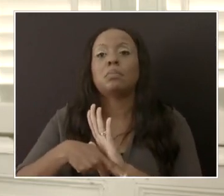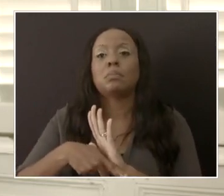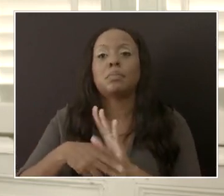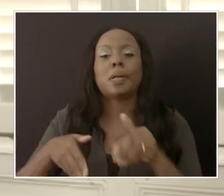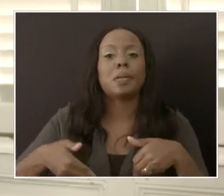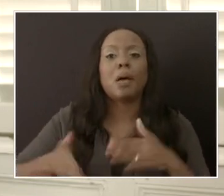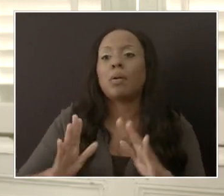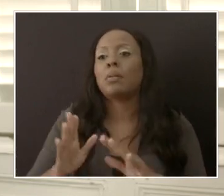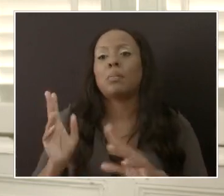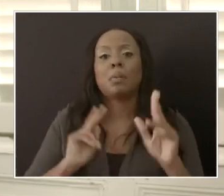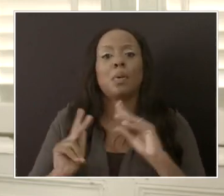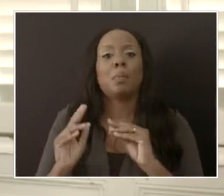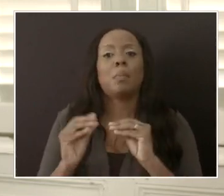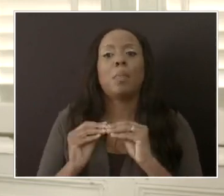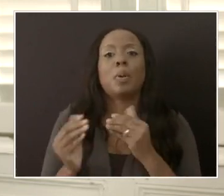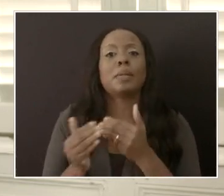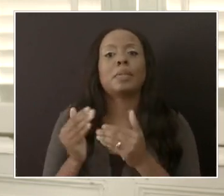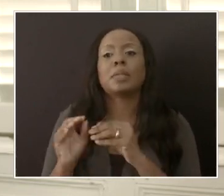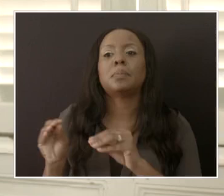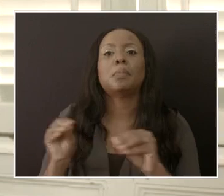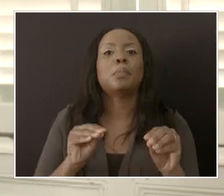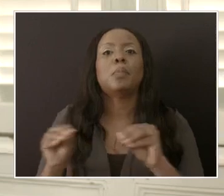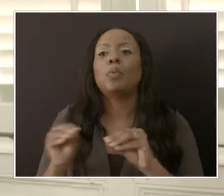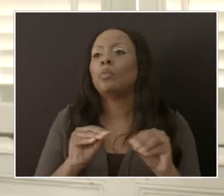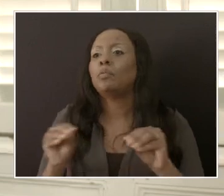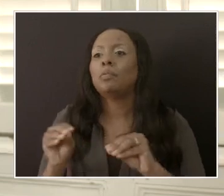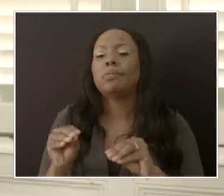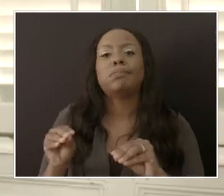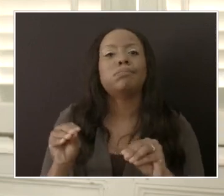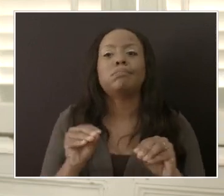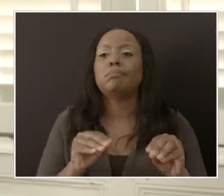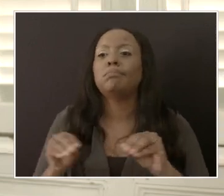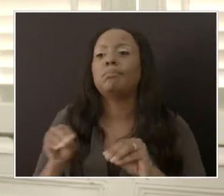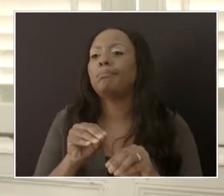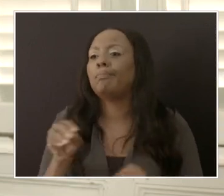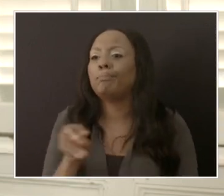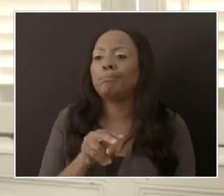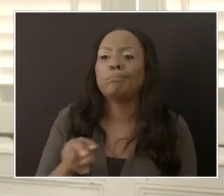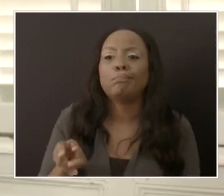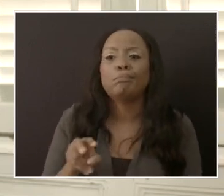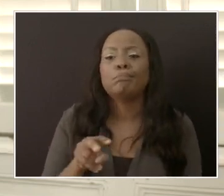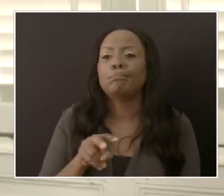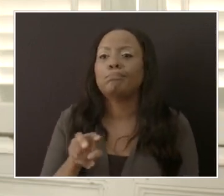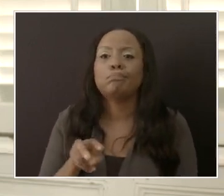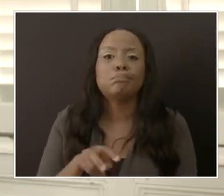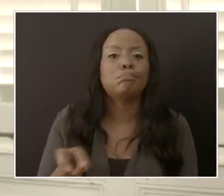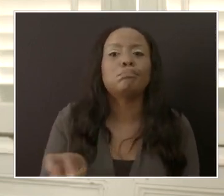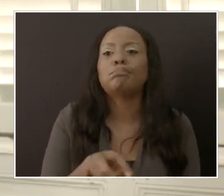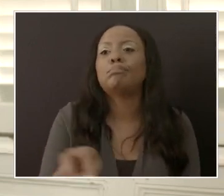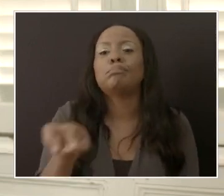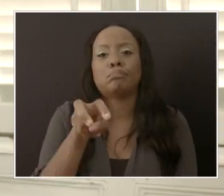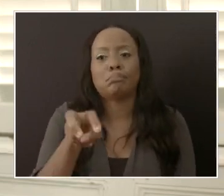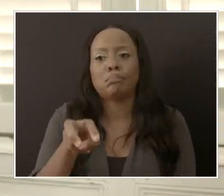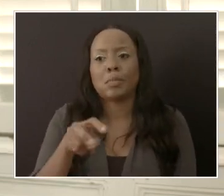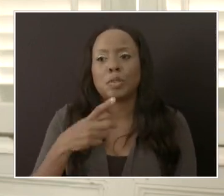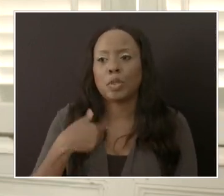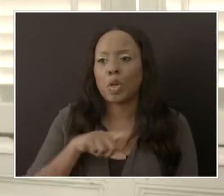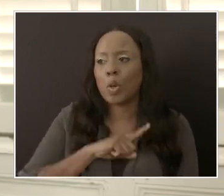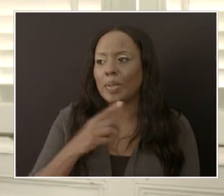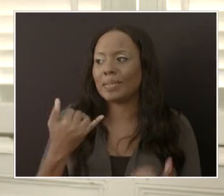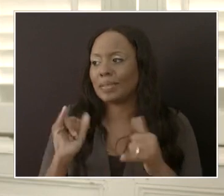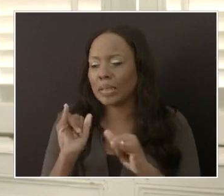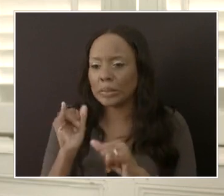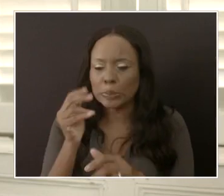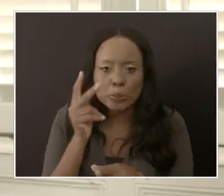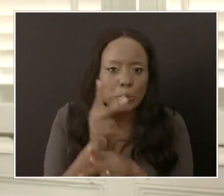activities and so on. So it is, it is important that we, we are tempered in our approach. I would want to